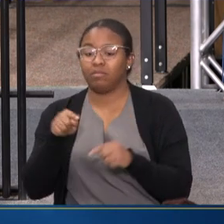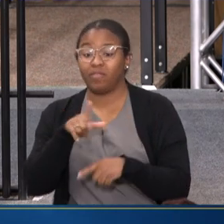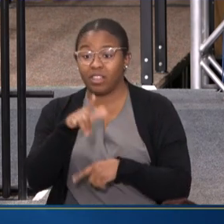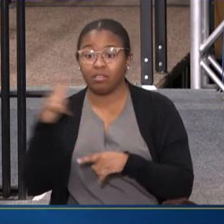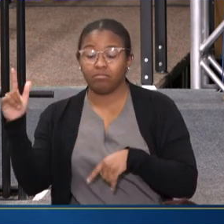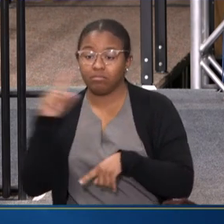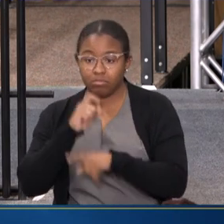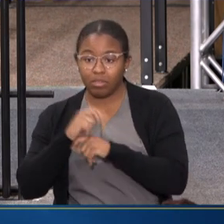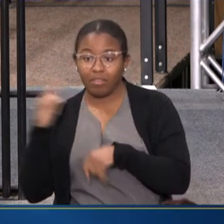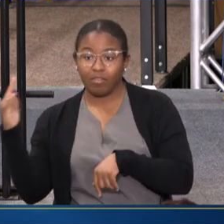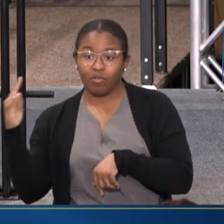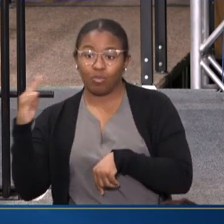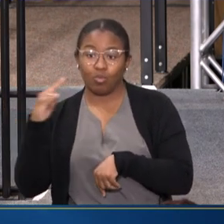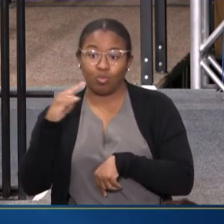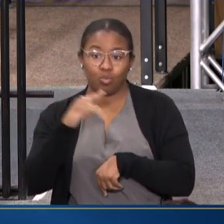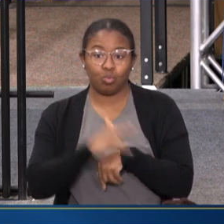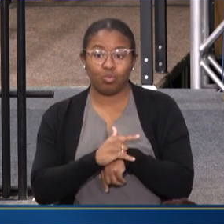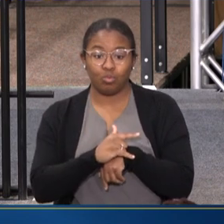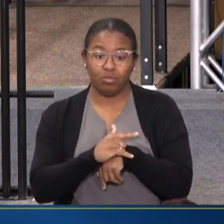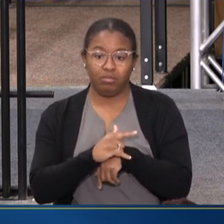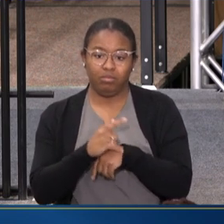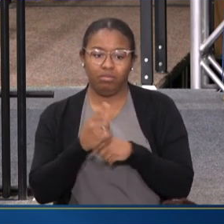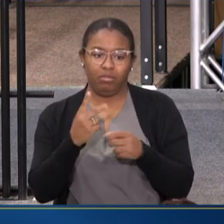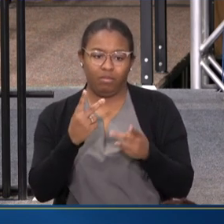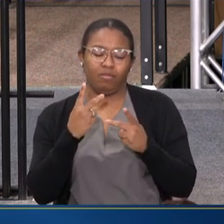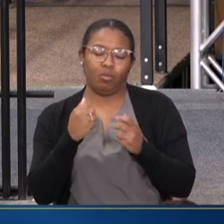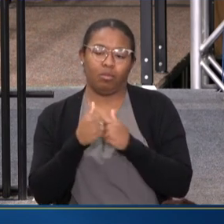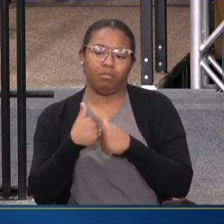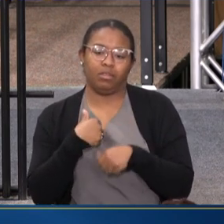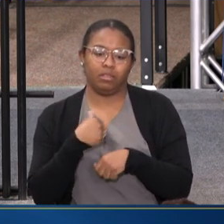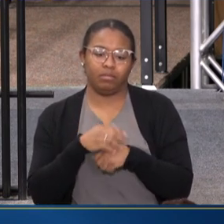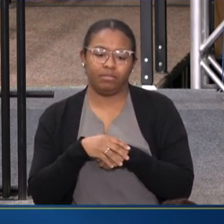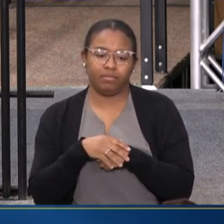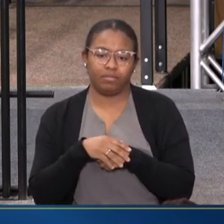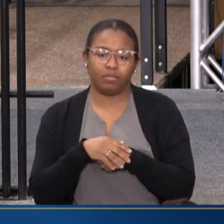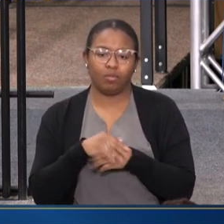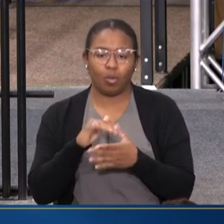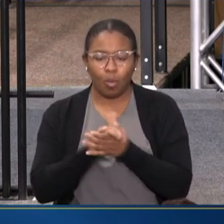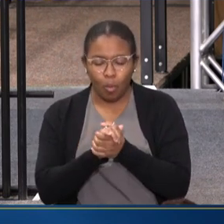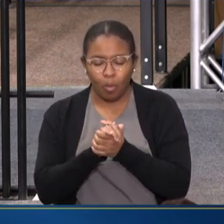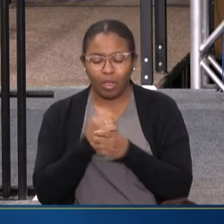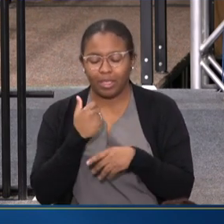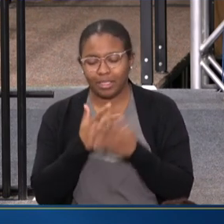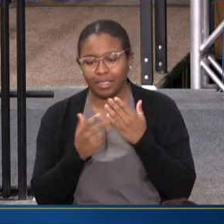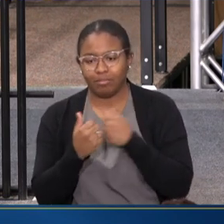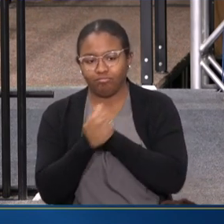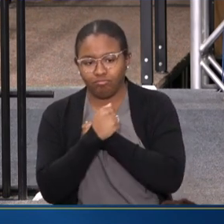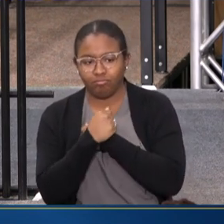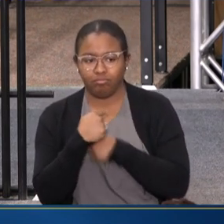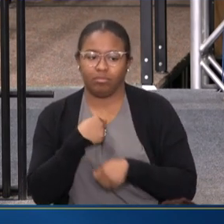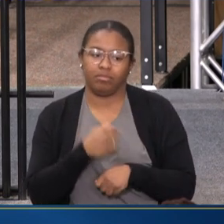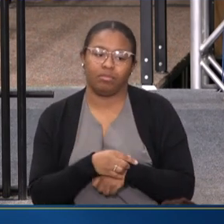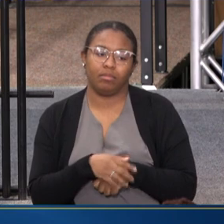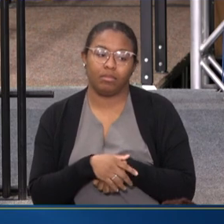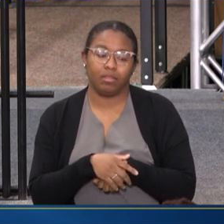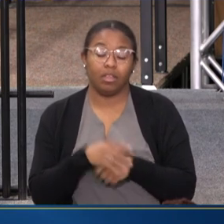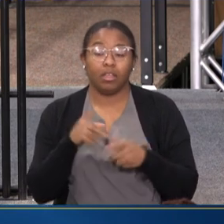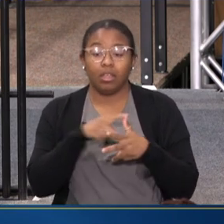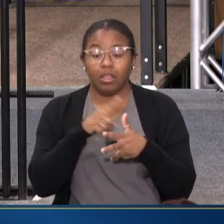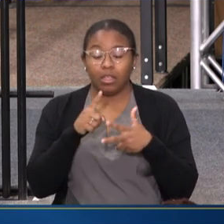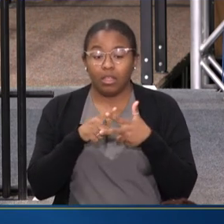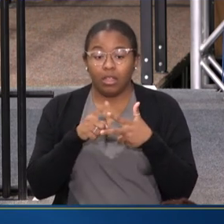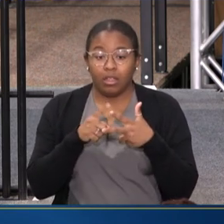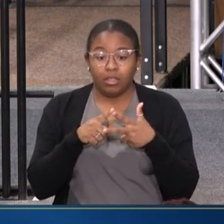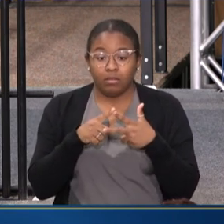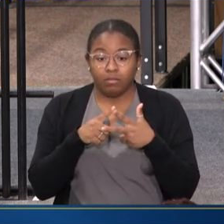FLEW ACROSS THE COUNTRY TO COME AND HOLD MY HAND AND HOLD MY HEART. THE SECOND PERSON